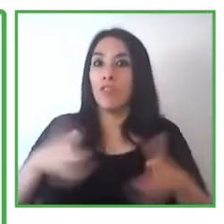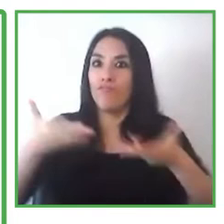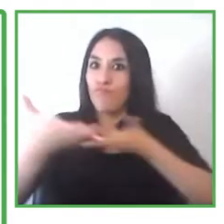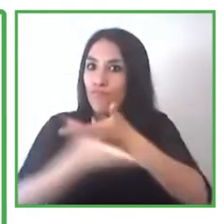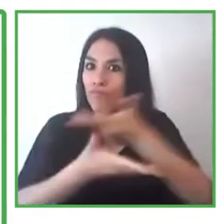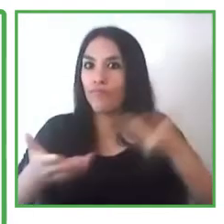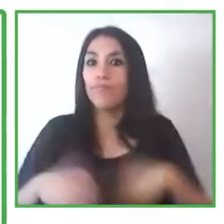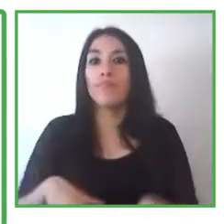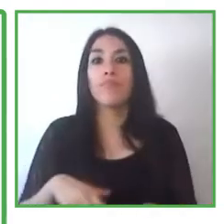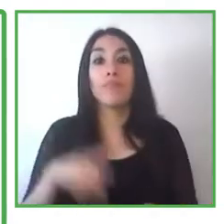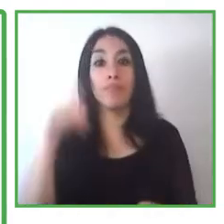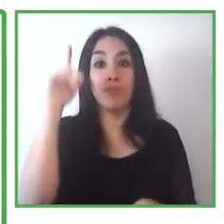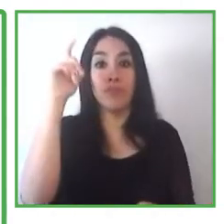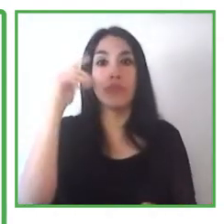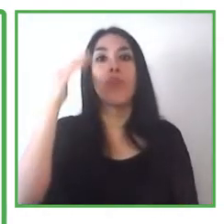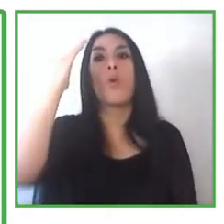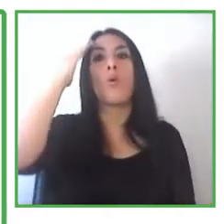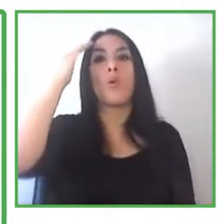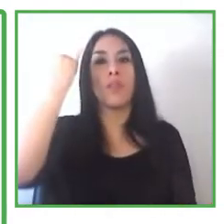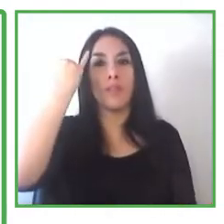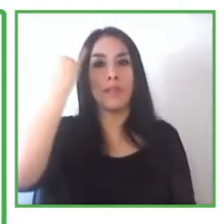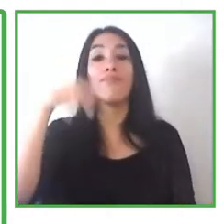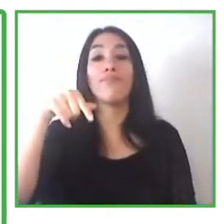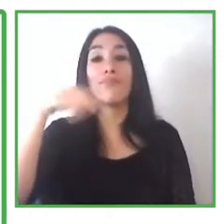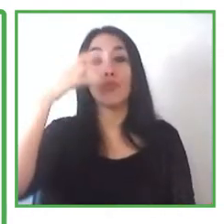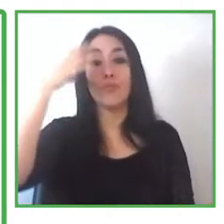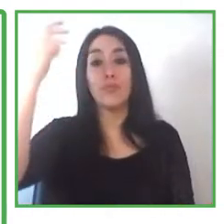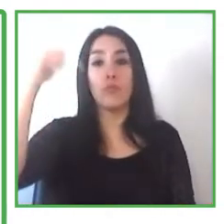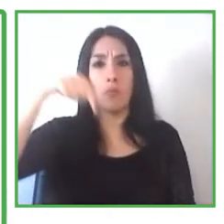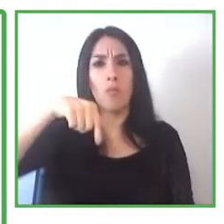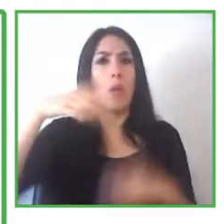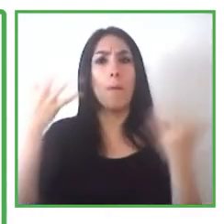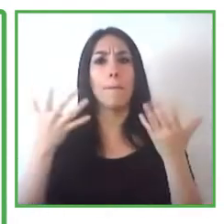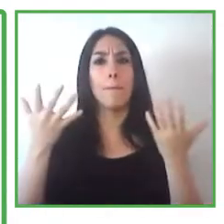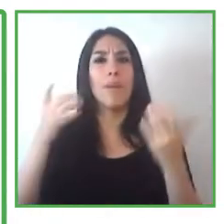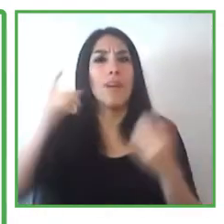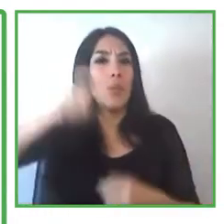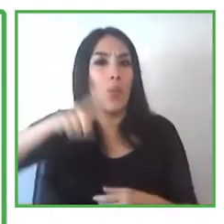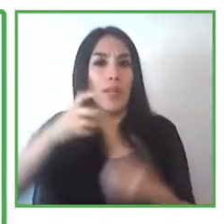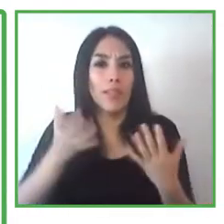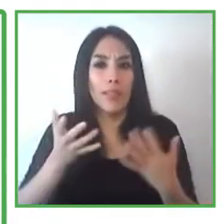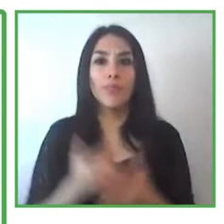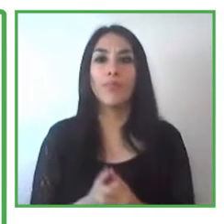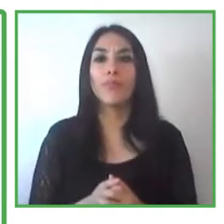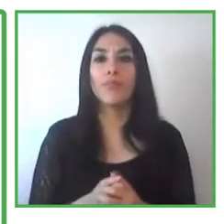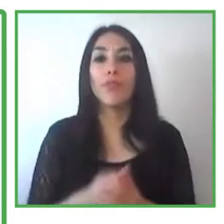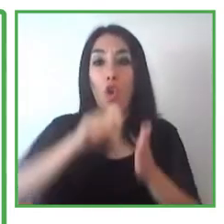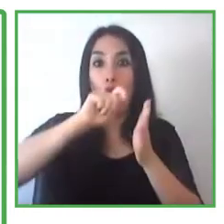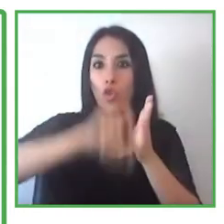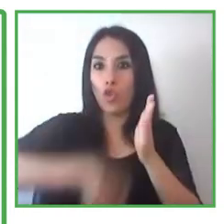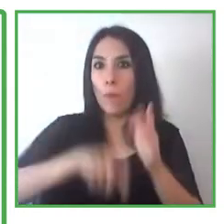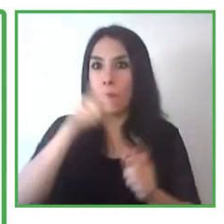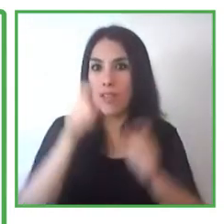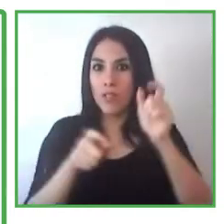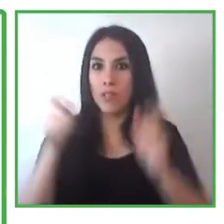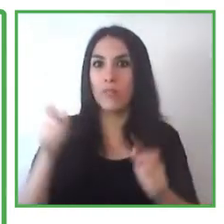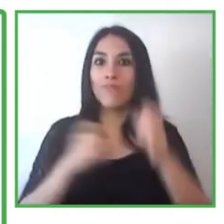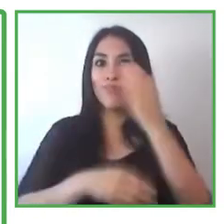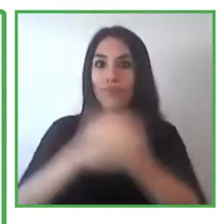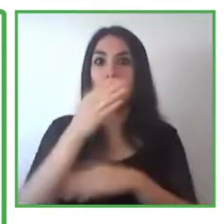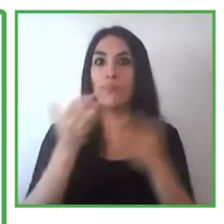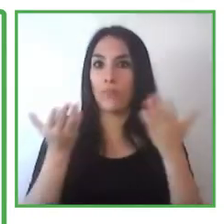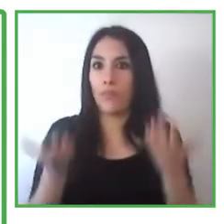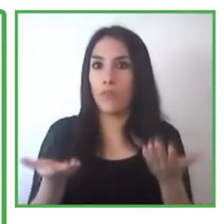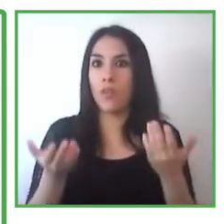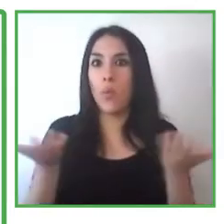from the need of the employer in relation to all of the job